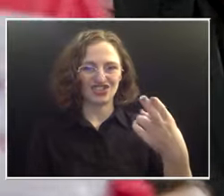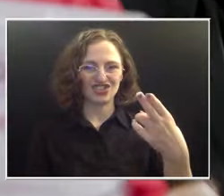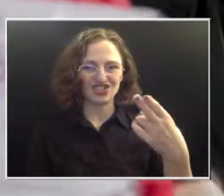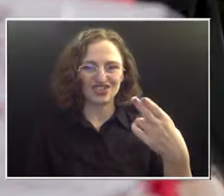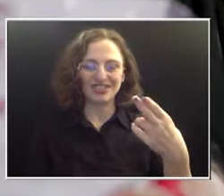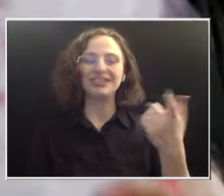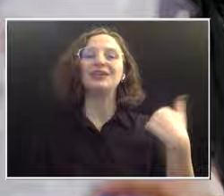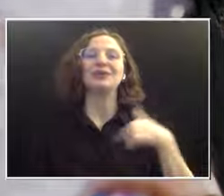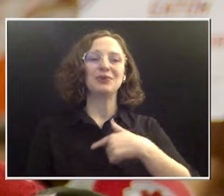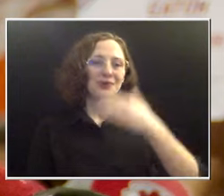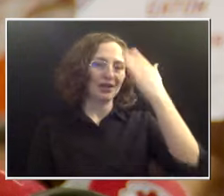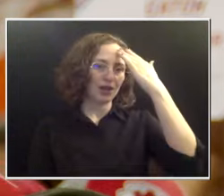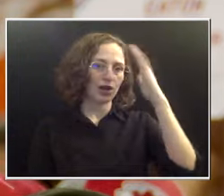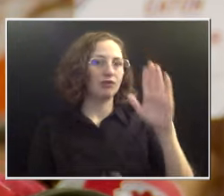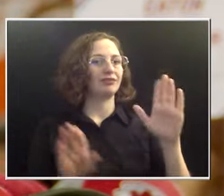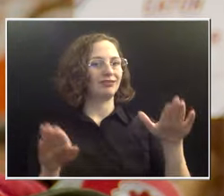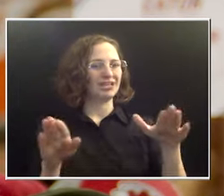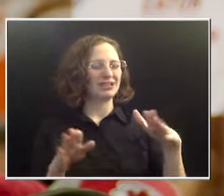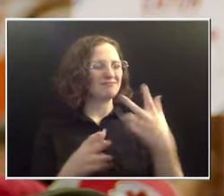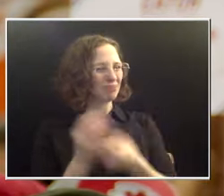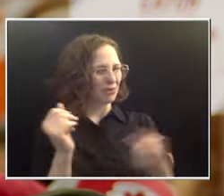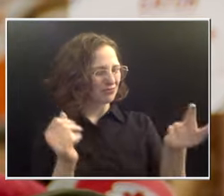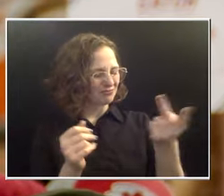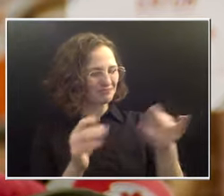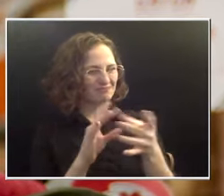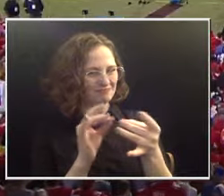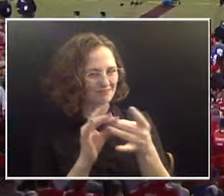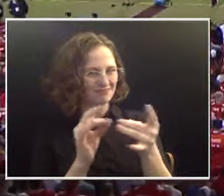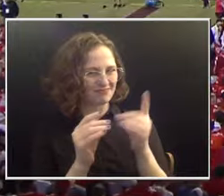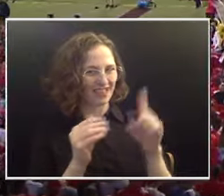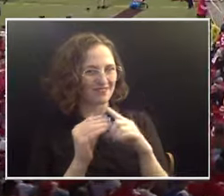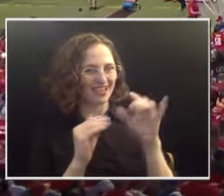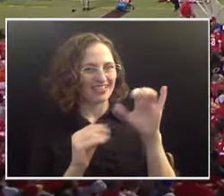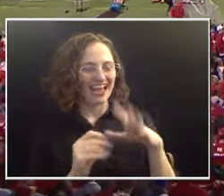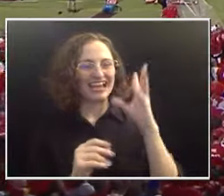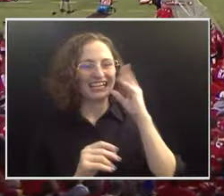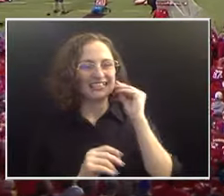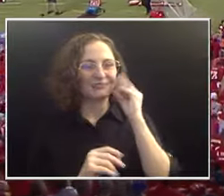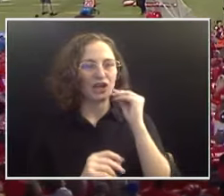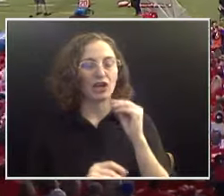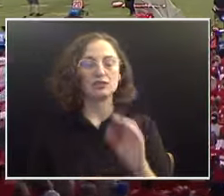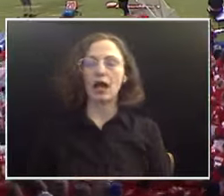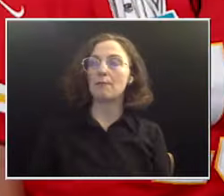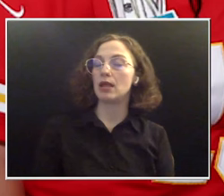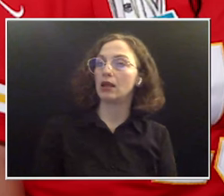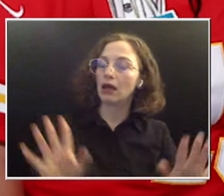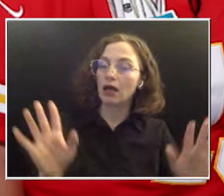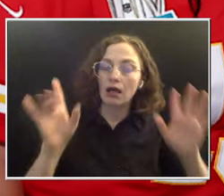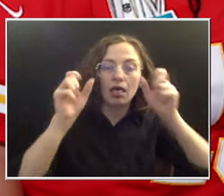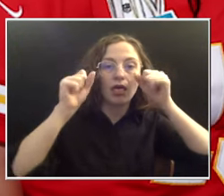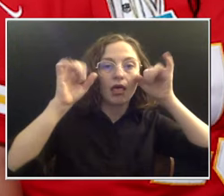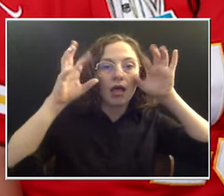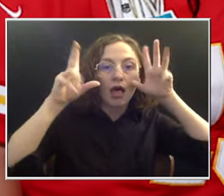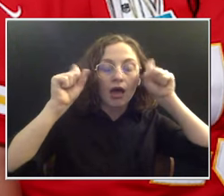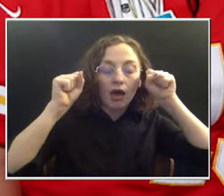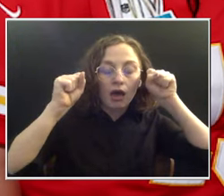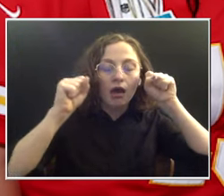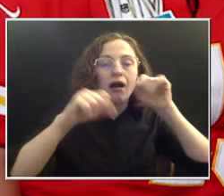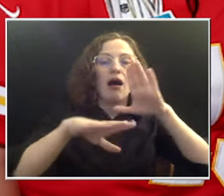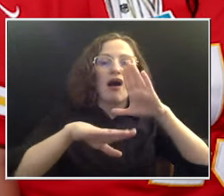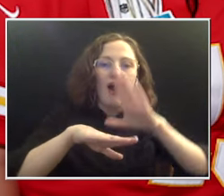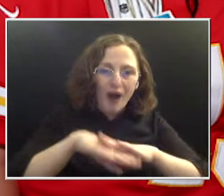Ladies, both of you, just tell us a little bit about what that experience was like for you. Yeah. It was unreal. Being out on the field and just seeing all those people,